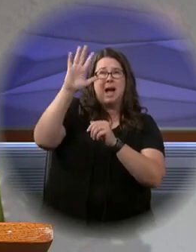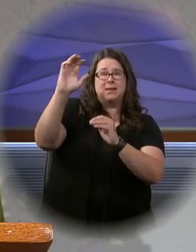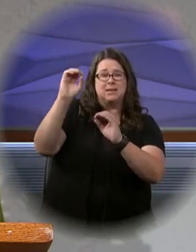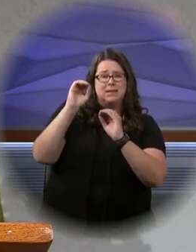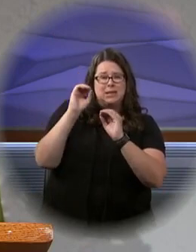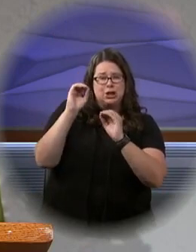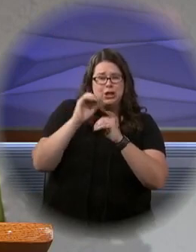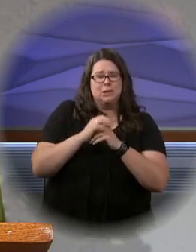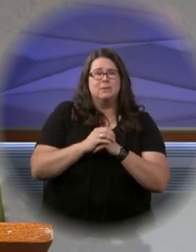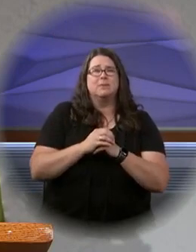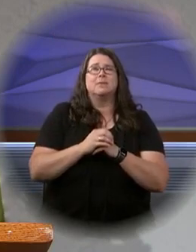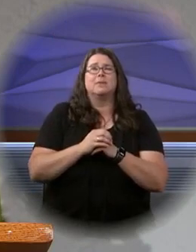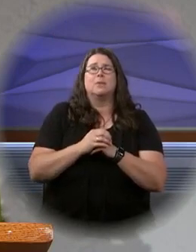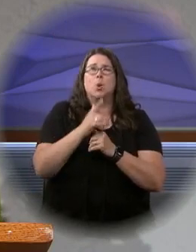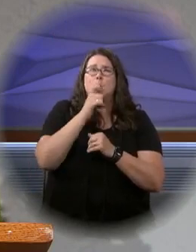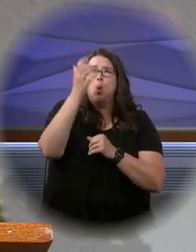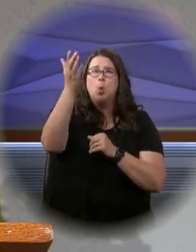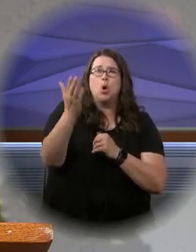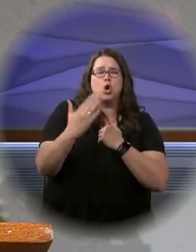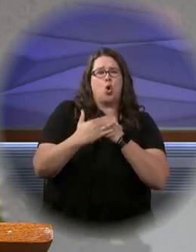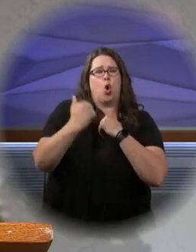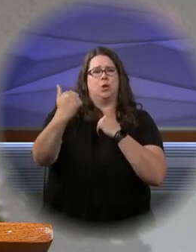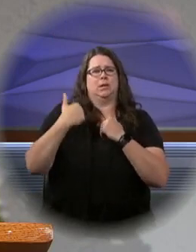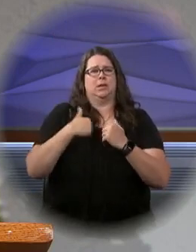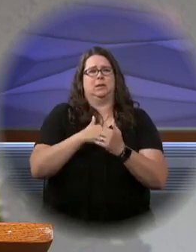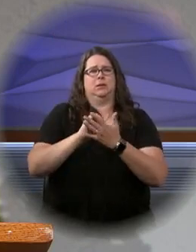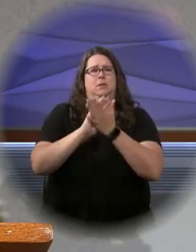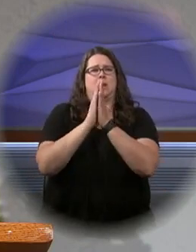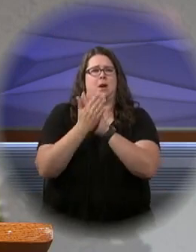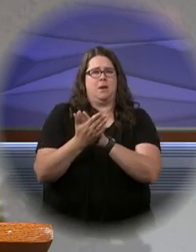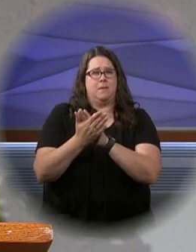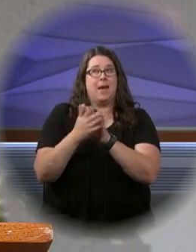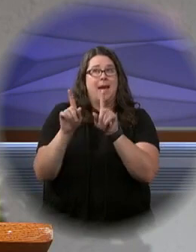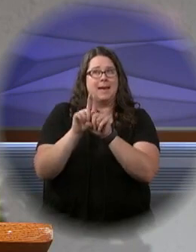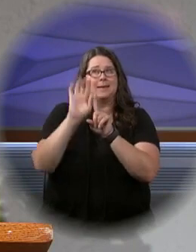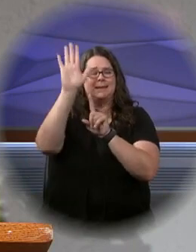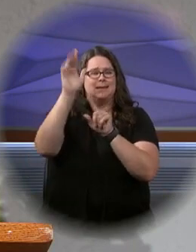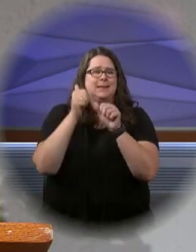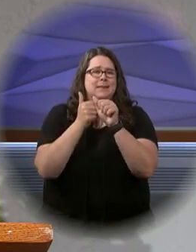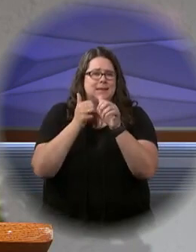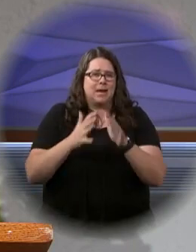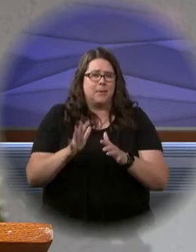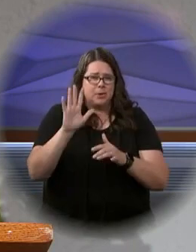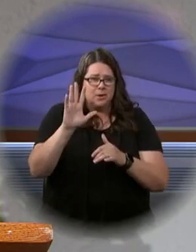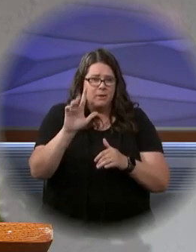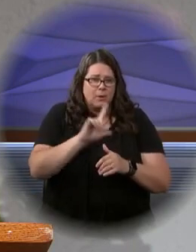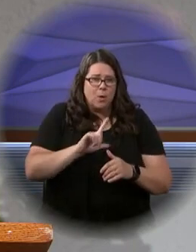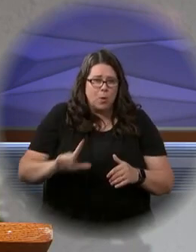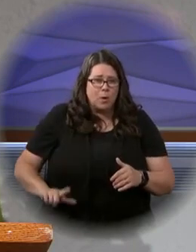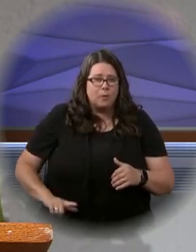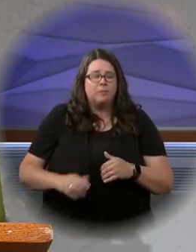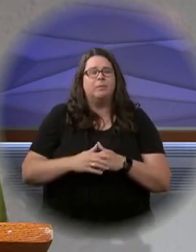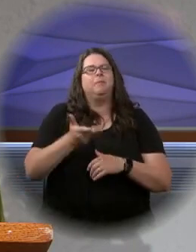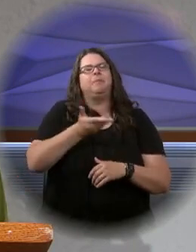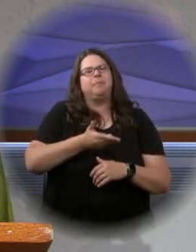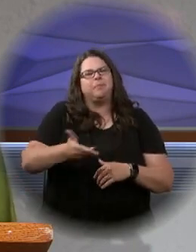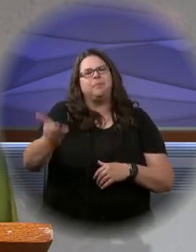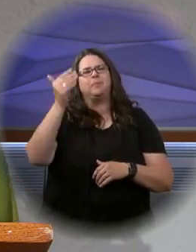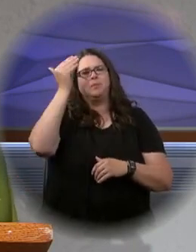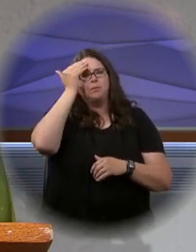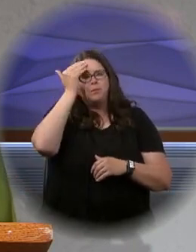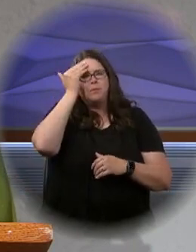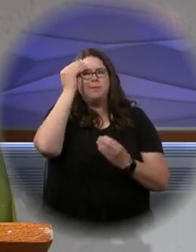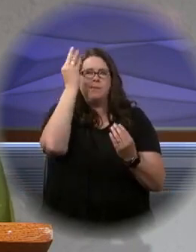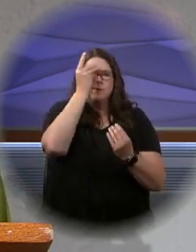teachings and who God calls us to be as disciples of the Lord and inviting us to know,